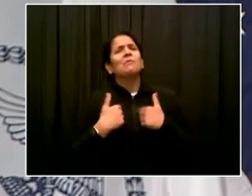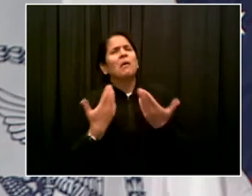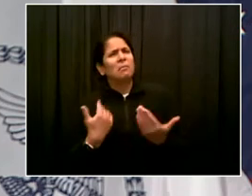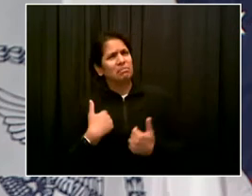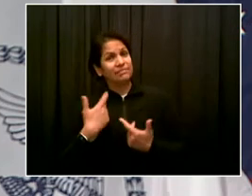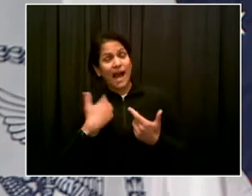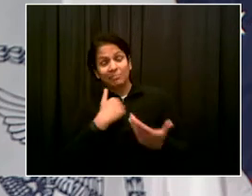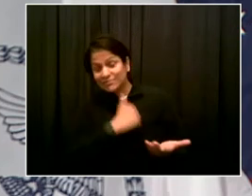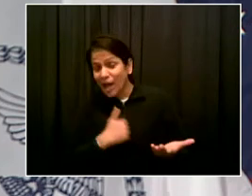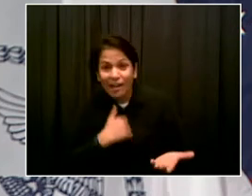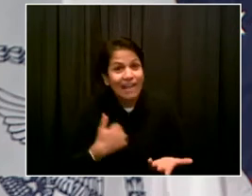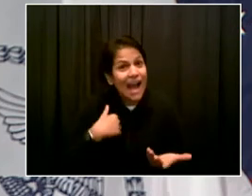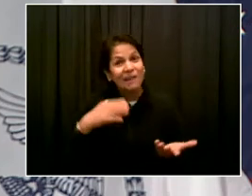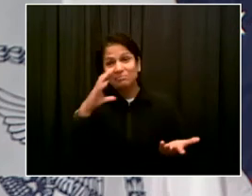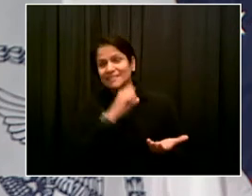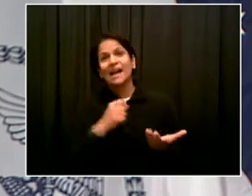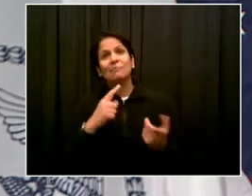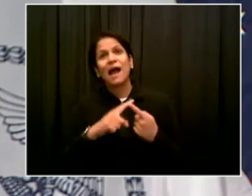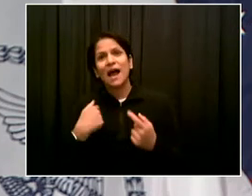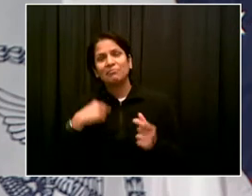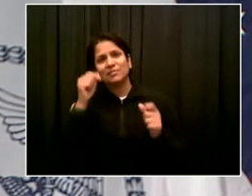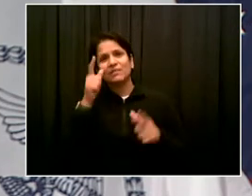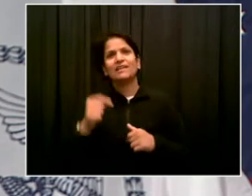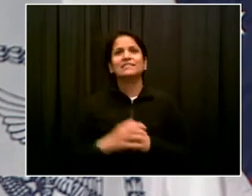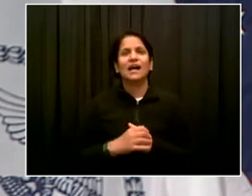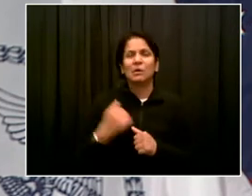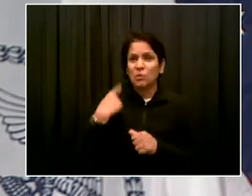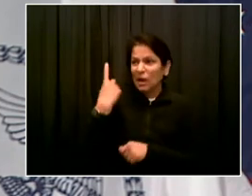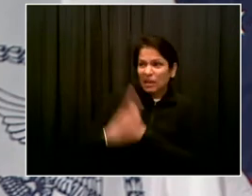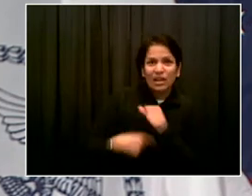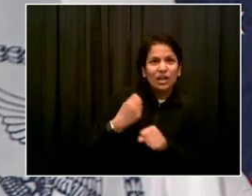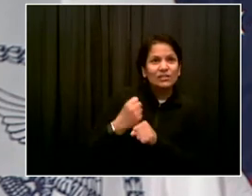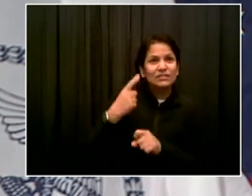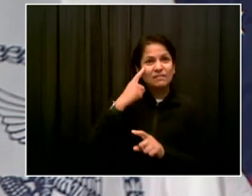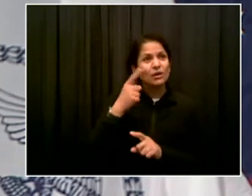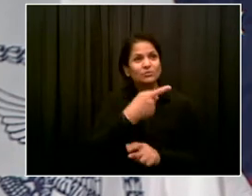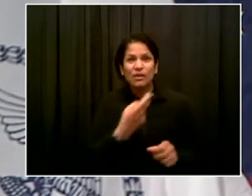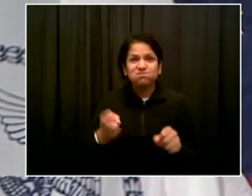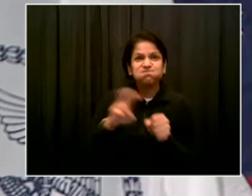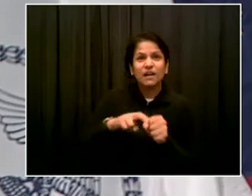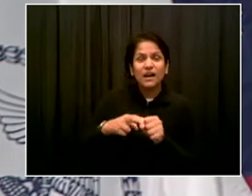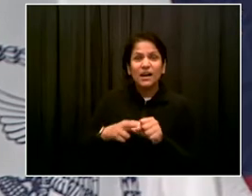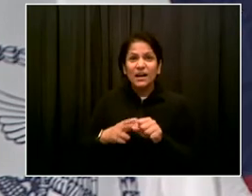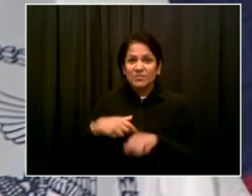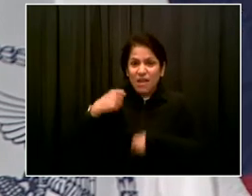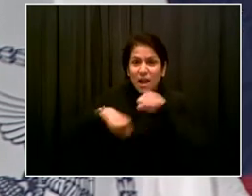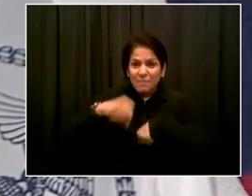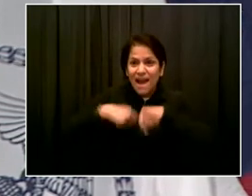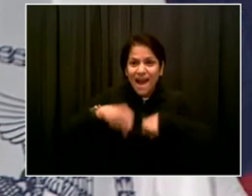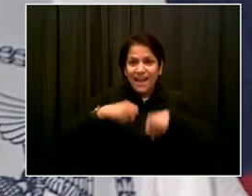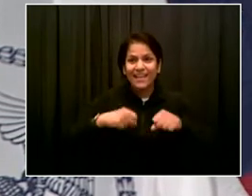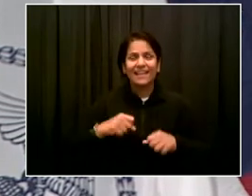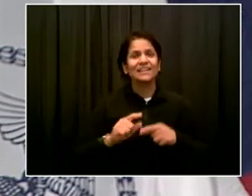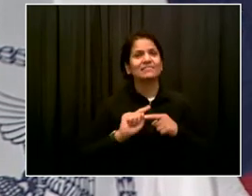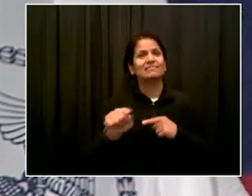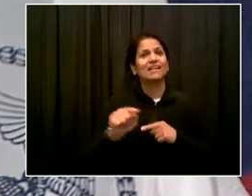bike. Many New Yorkers started biking last year during the pandemic. Better late than never, brother.